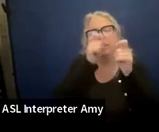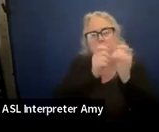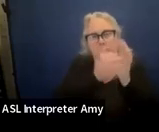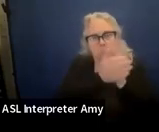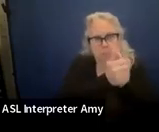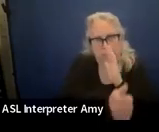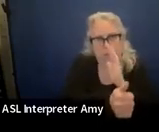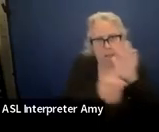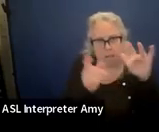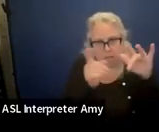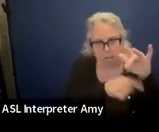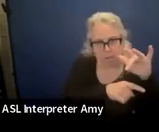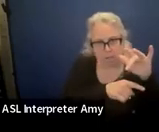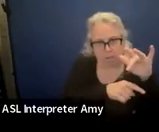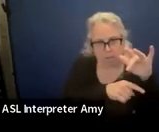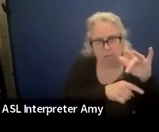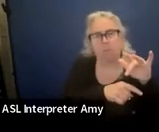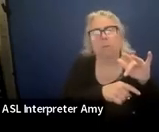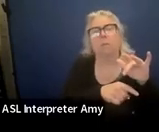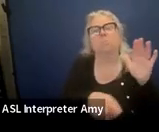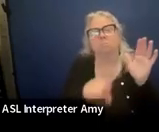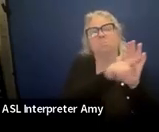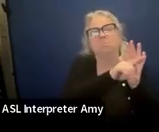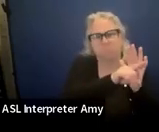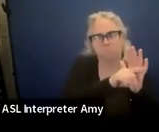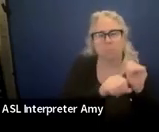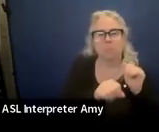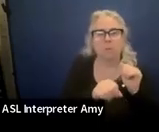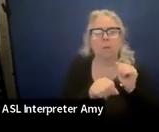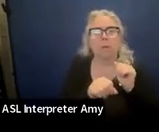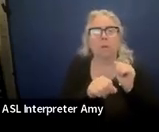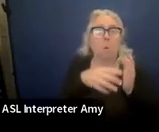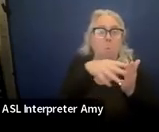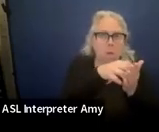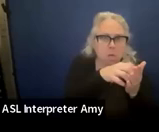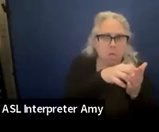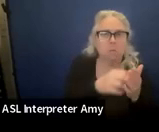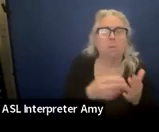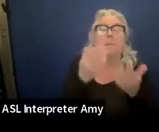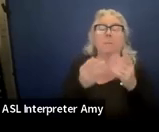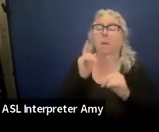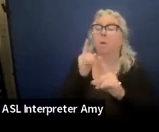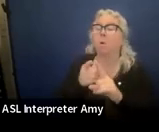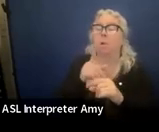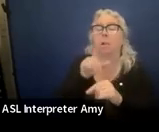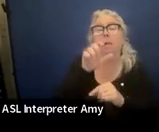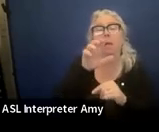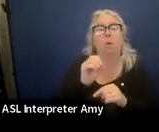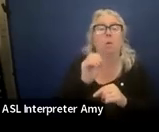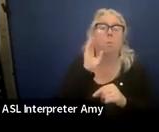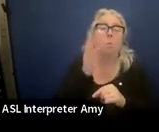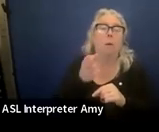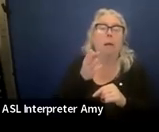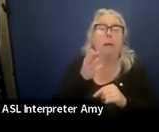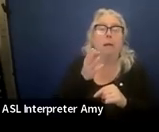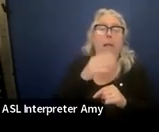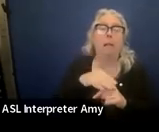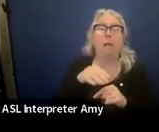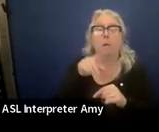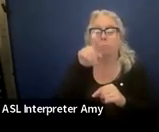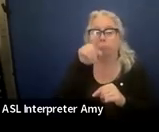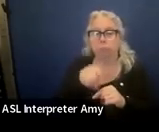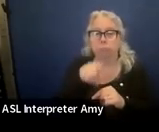deficit. So here, you would maybe have a goal, Leo will segment CVC words, and